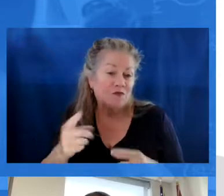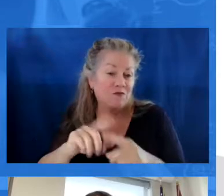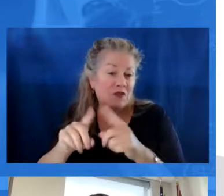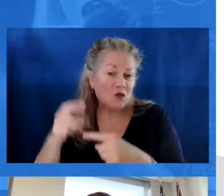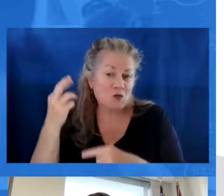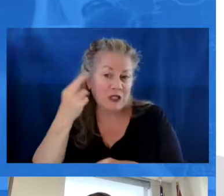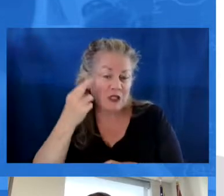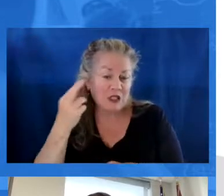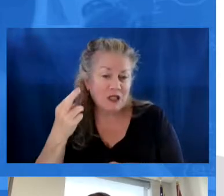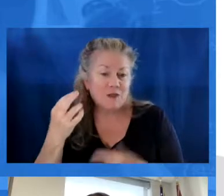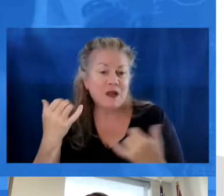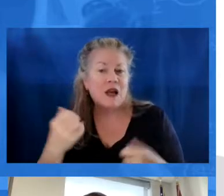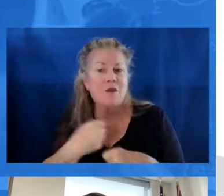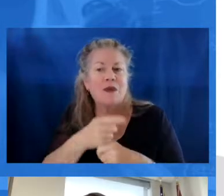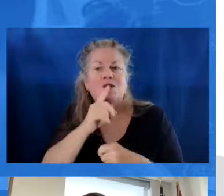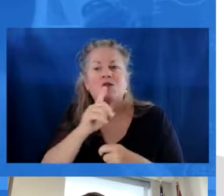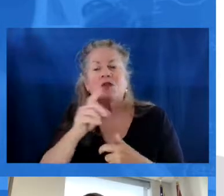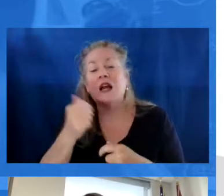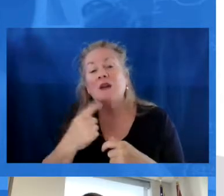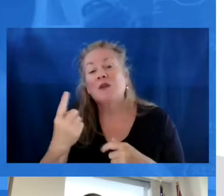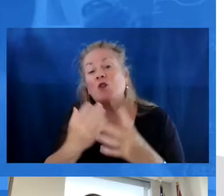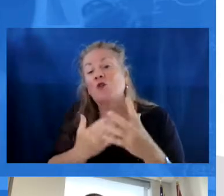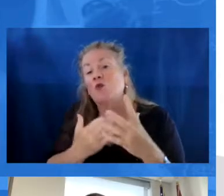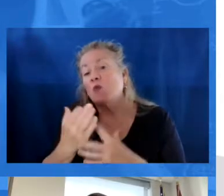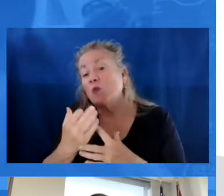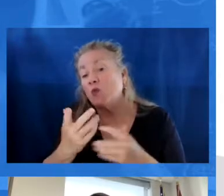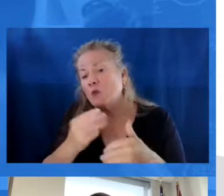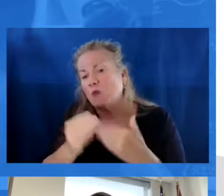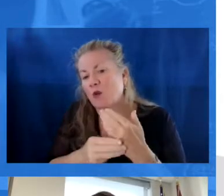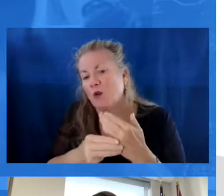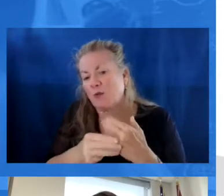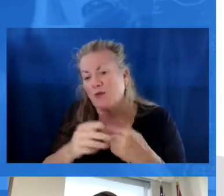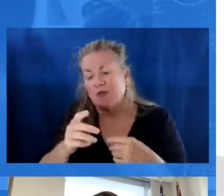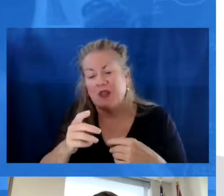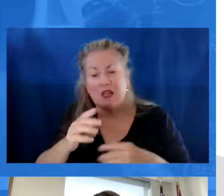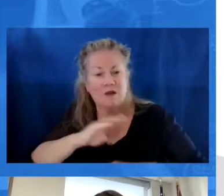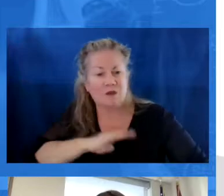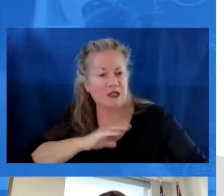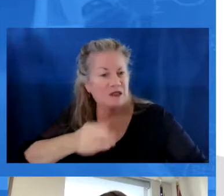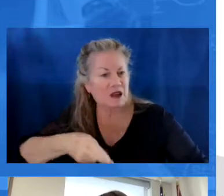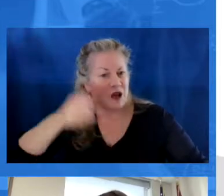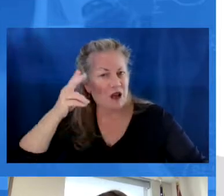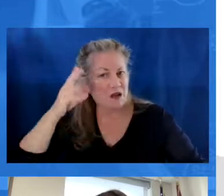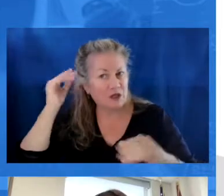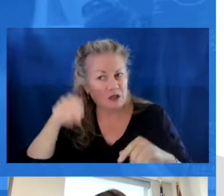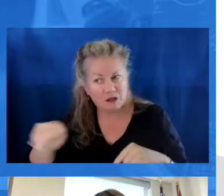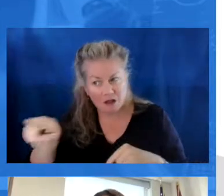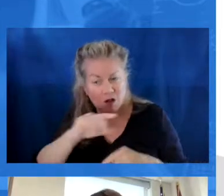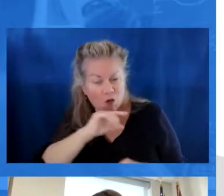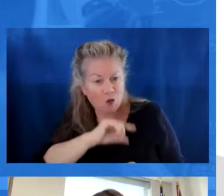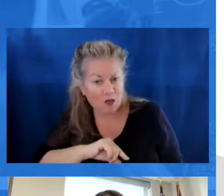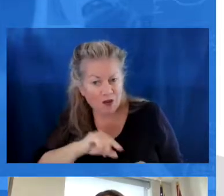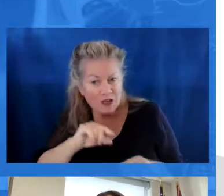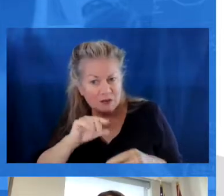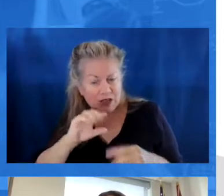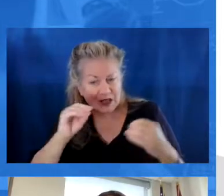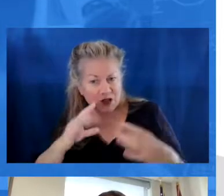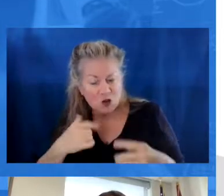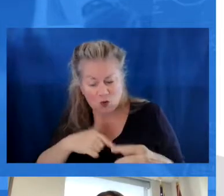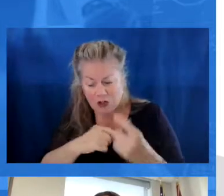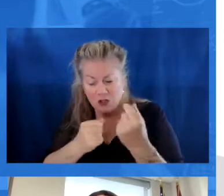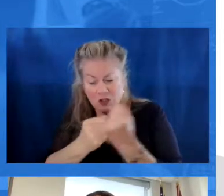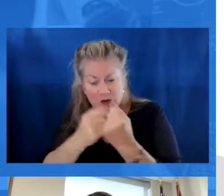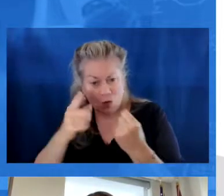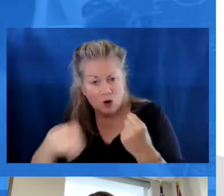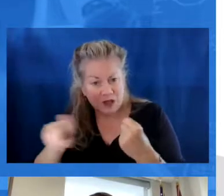jobs for a number of reasons. But it's about ensuring that anyone who goes through this program and meets those high expectations, they are qualified to be a